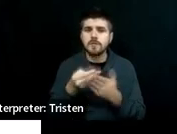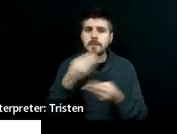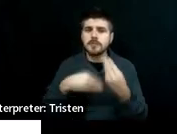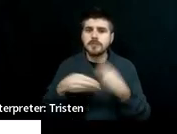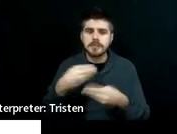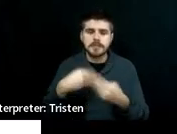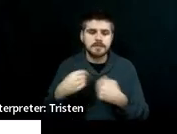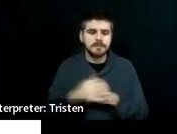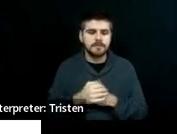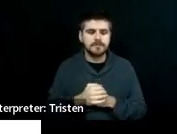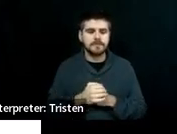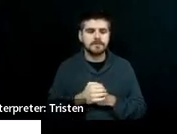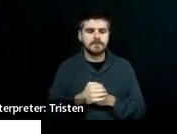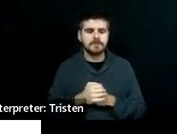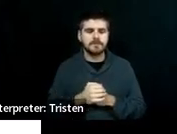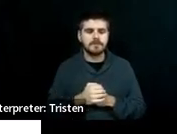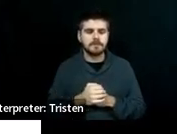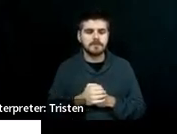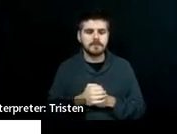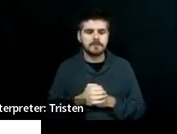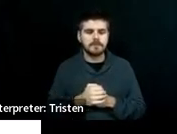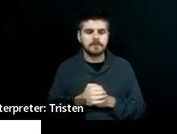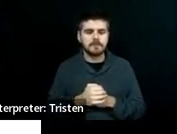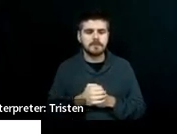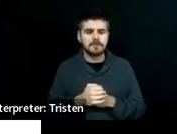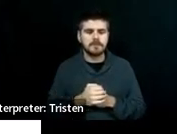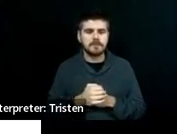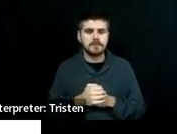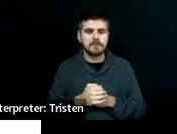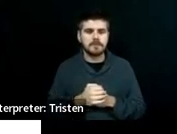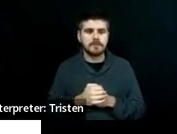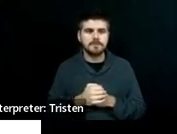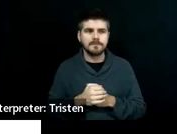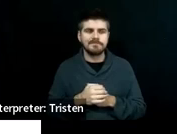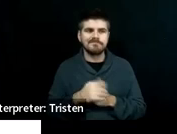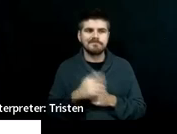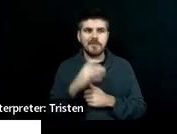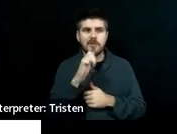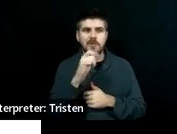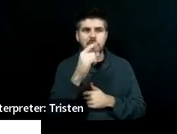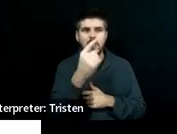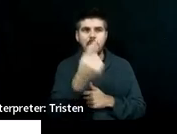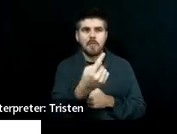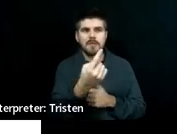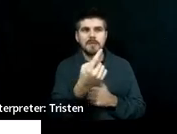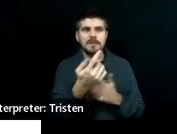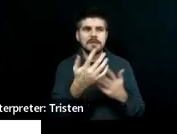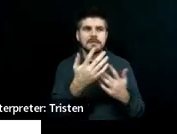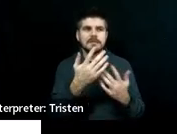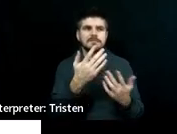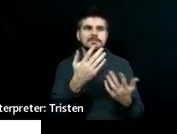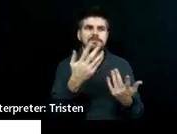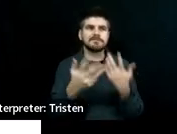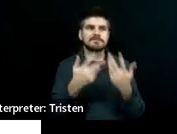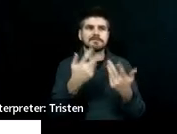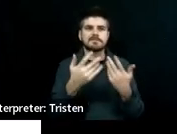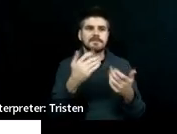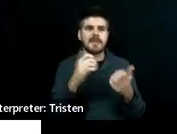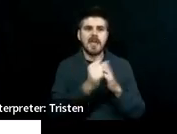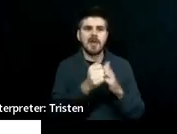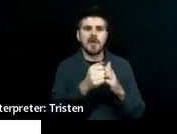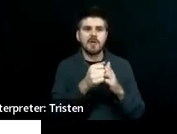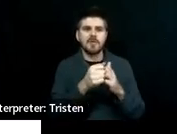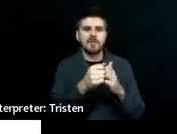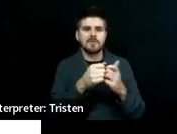looking at how to not only what your bills are, but how to pay that, how to go online, how to